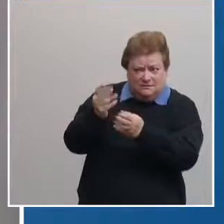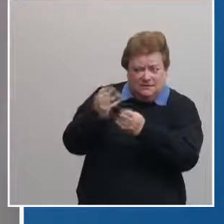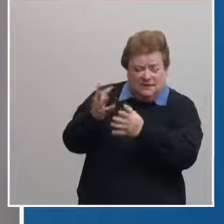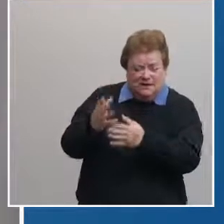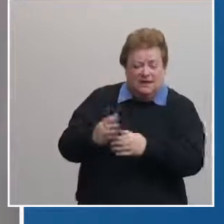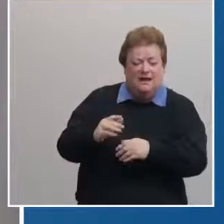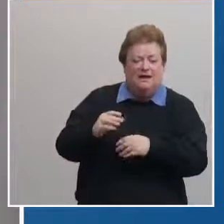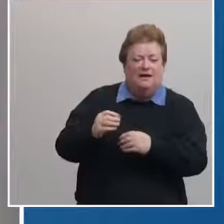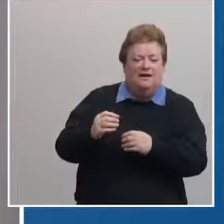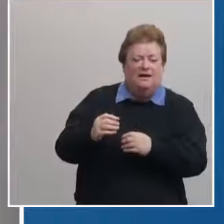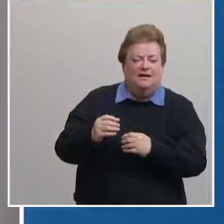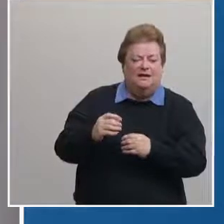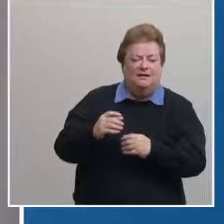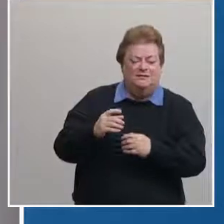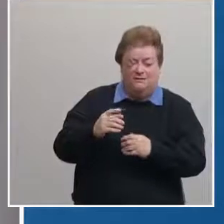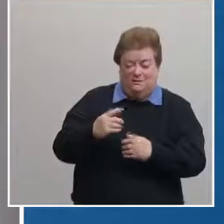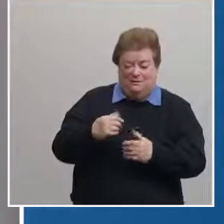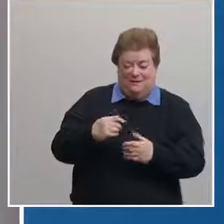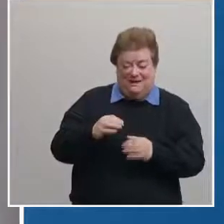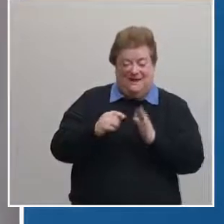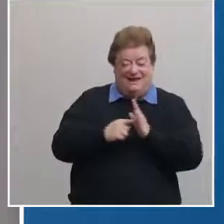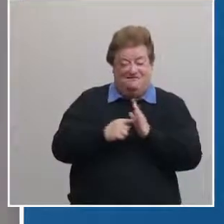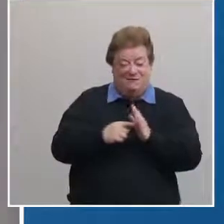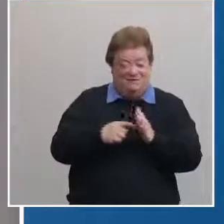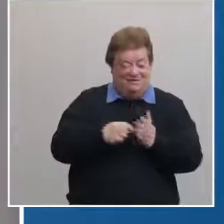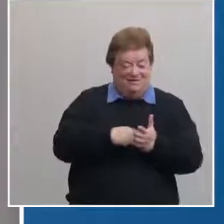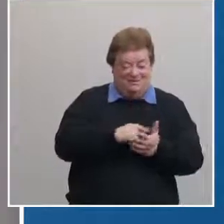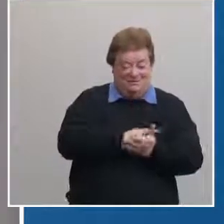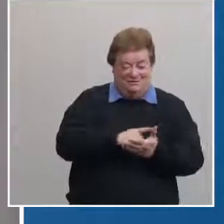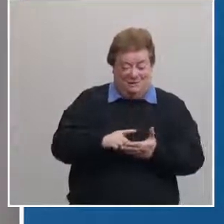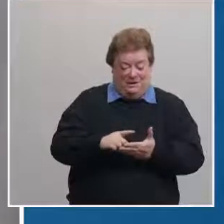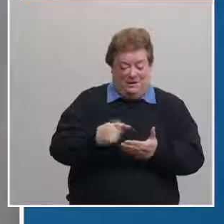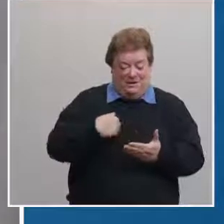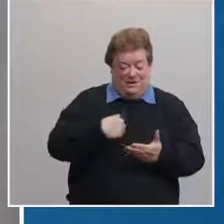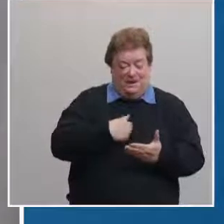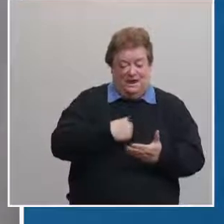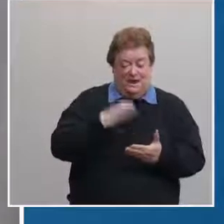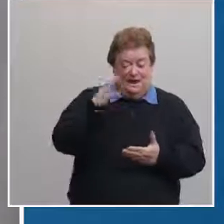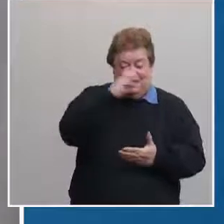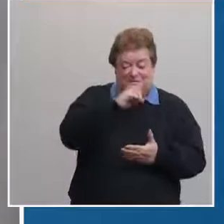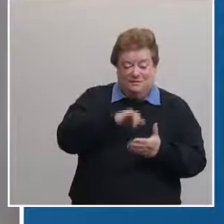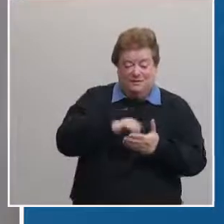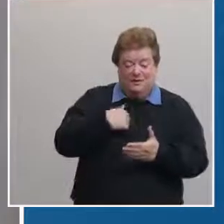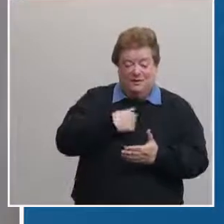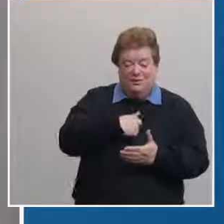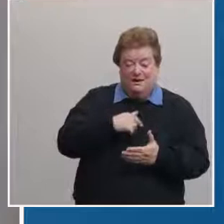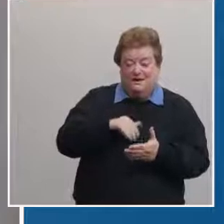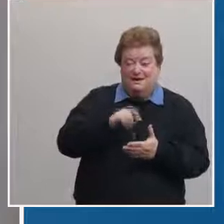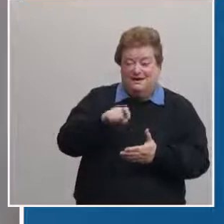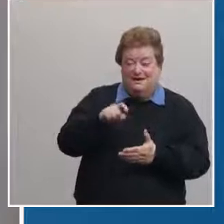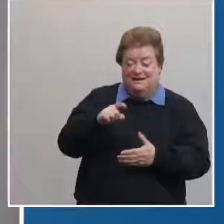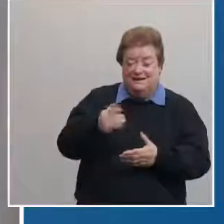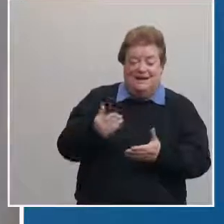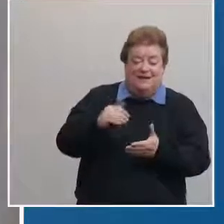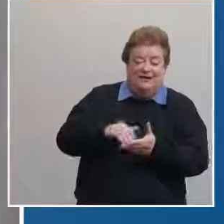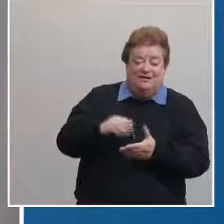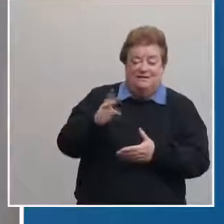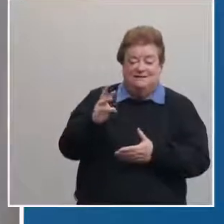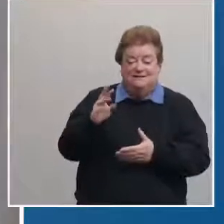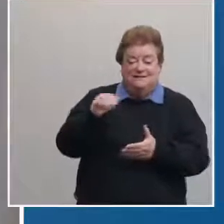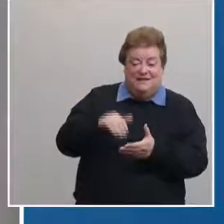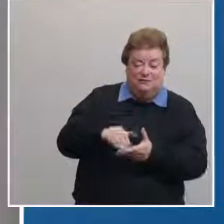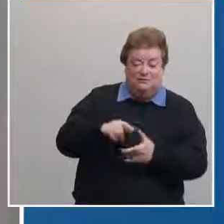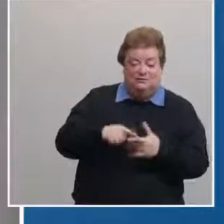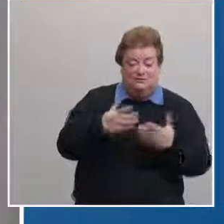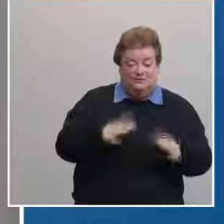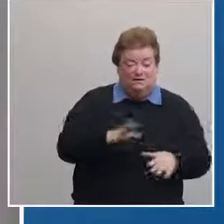and for example this past week i estimated we would need about another 6 000 doses to complete 1a